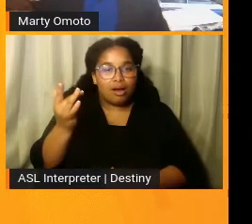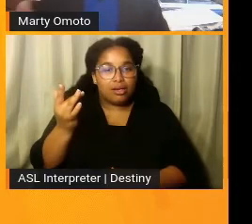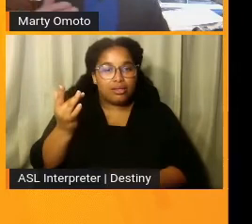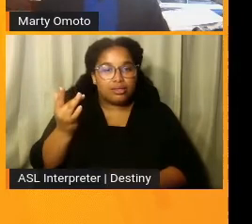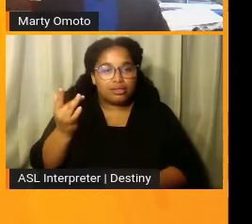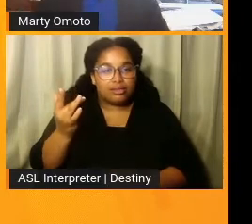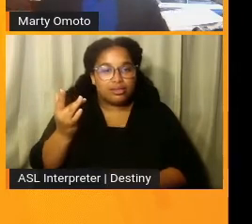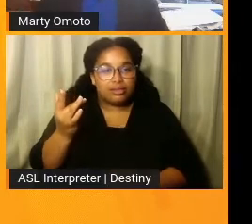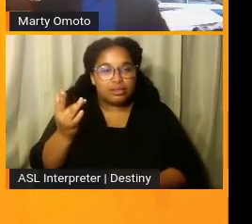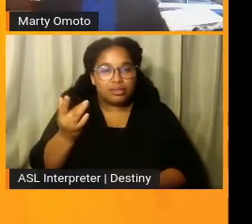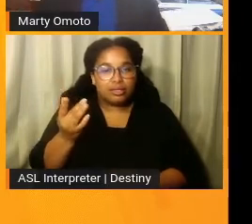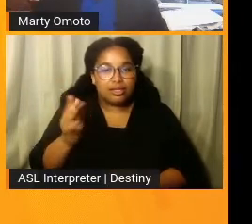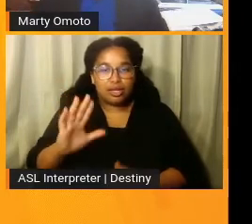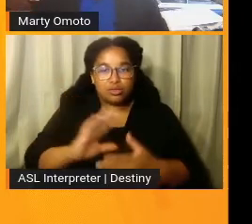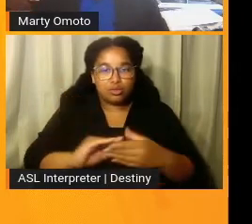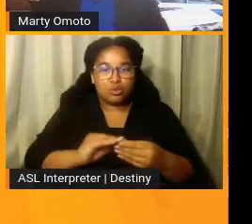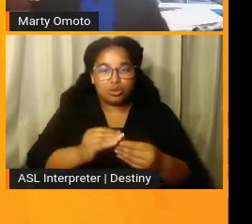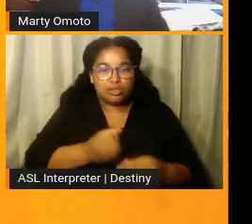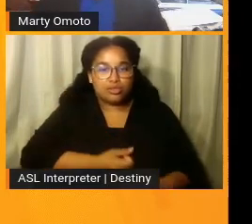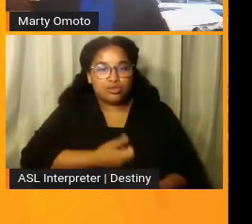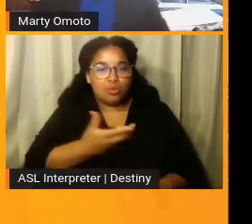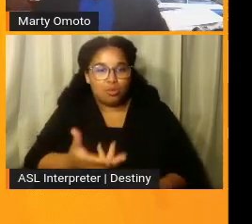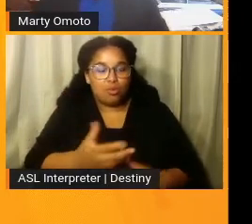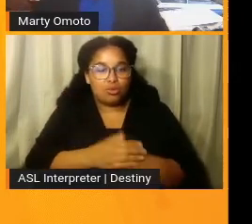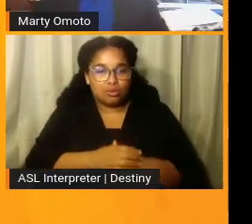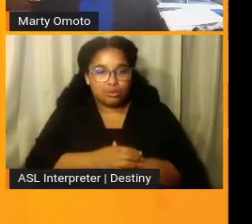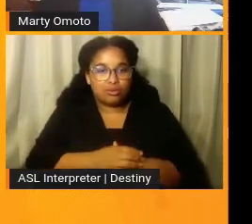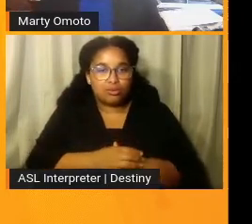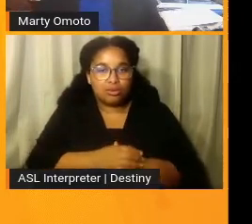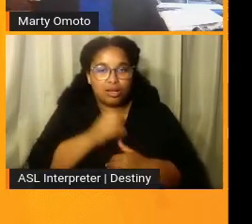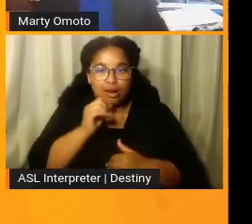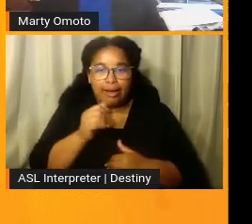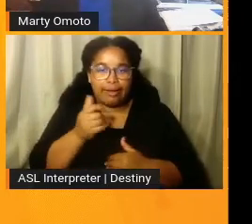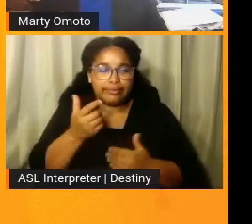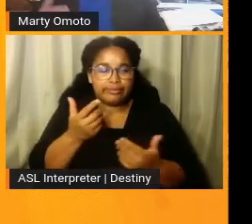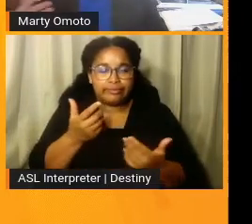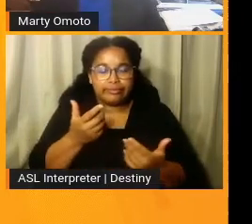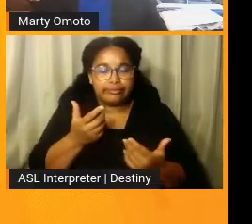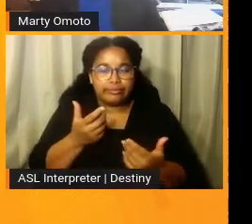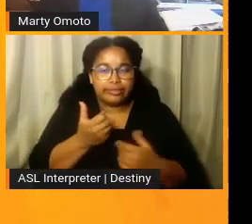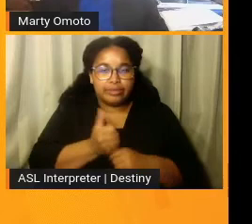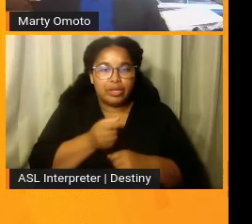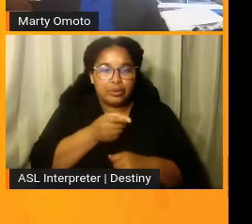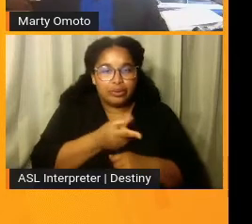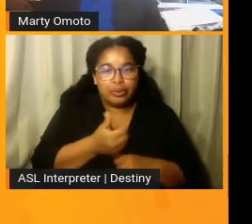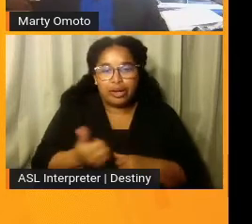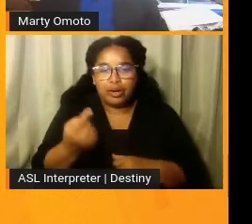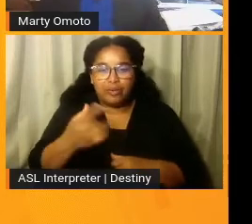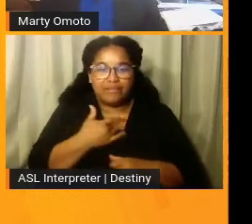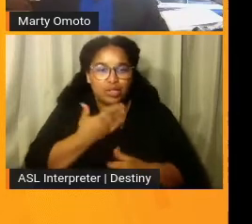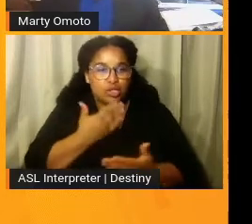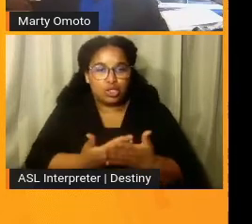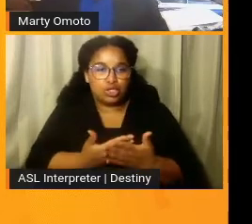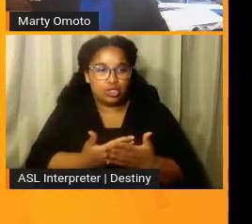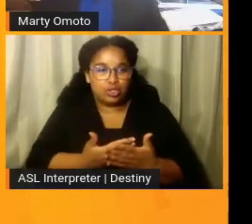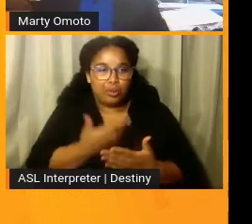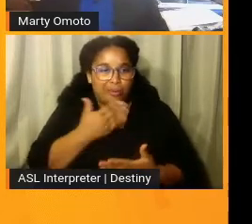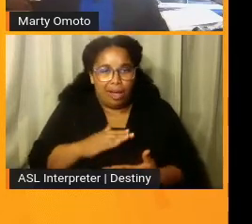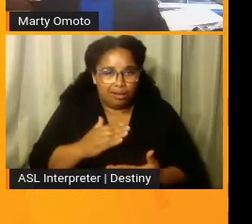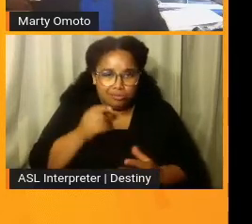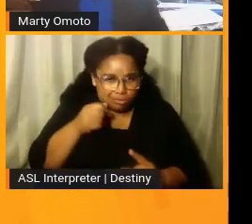they told their story, uh, not to make you or anyone else feel good or bad,